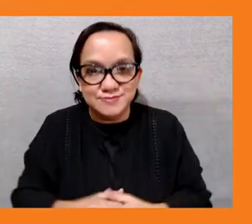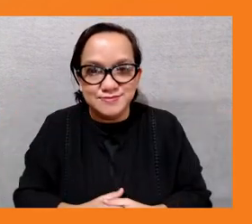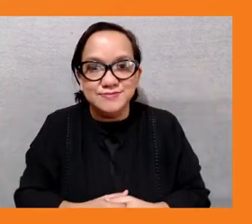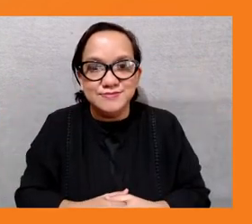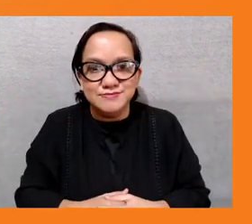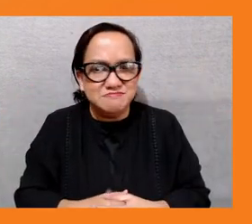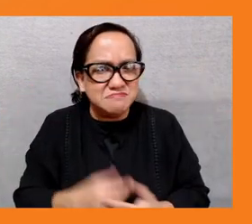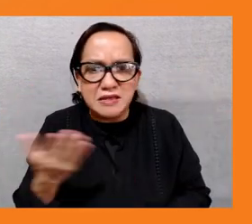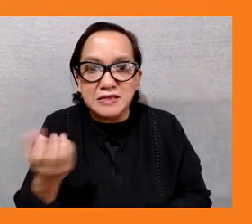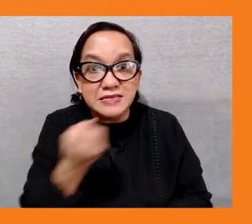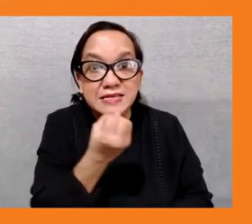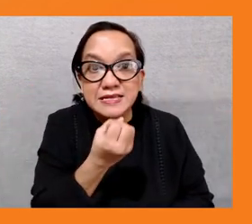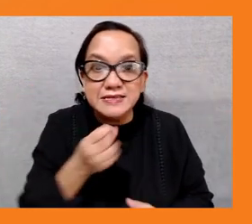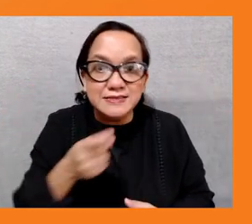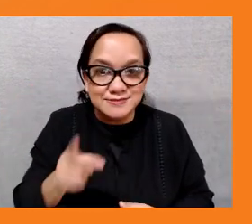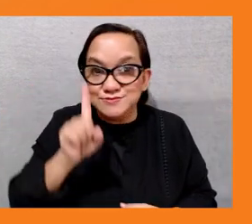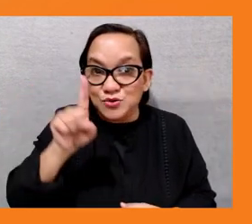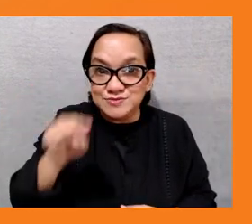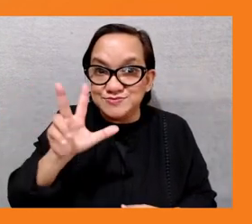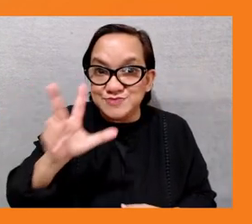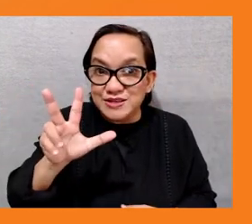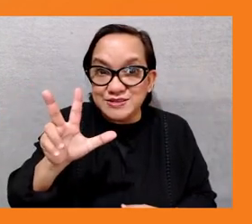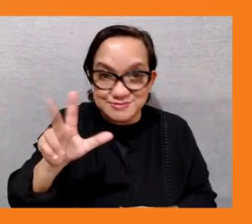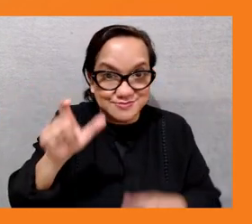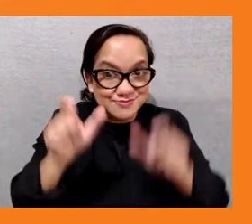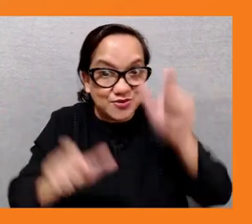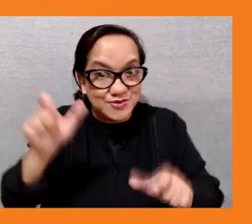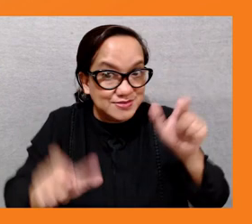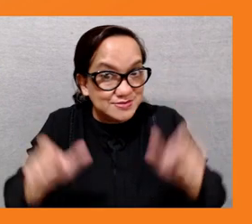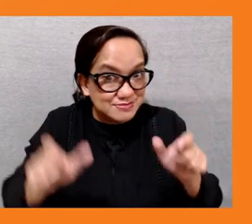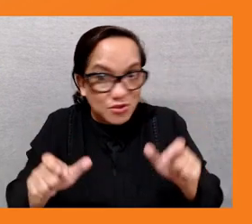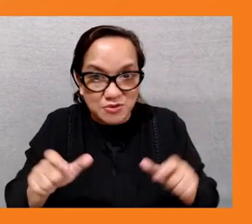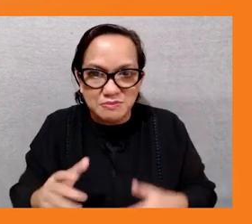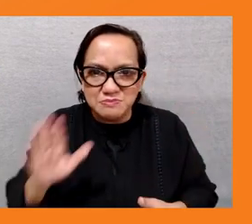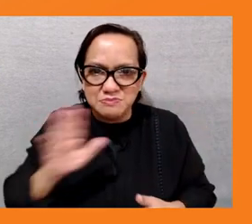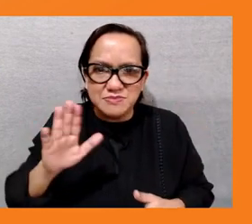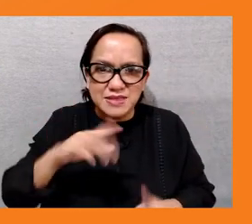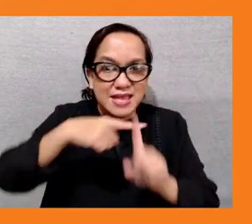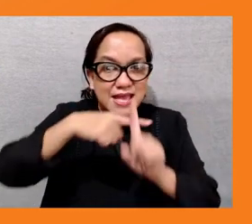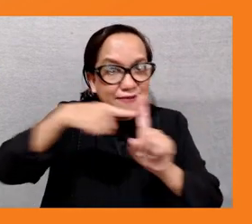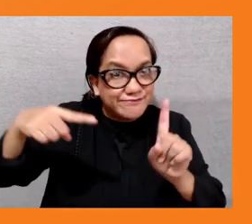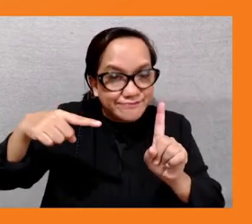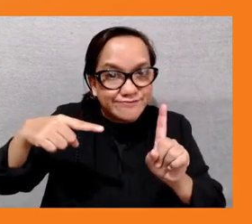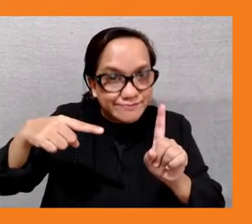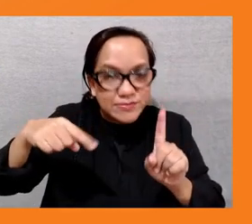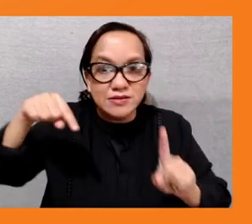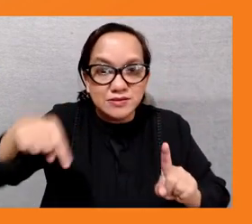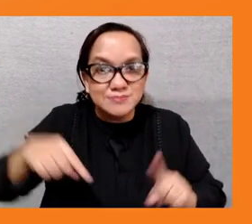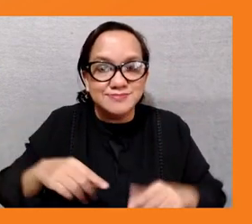half of the population with being under 18 years of age and yet there is still insufficient attention to gender